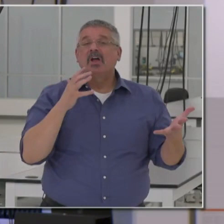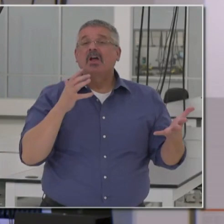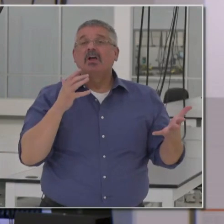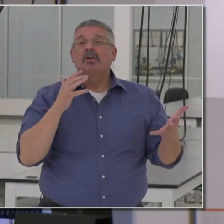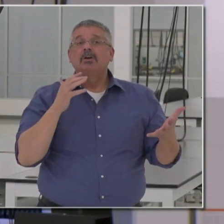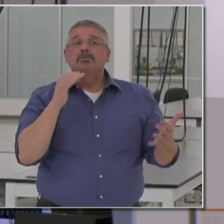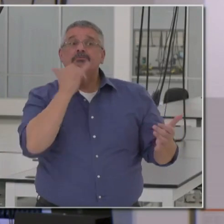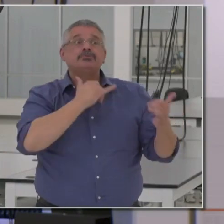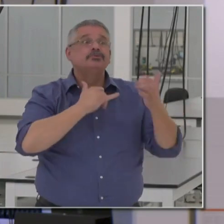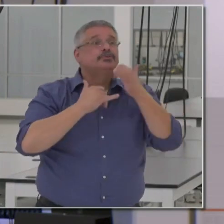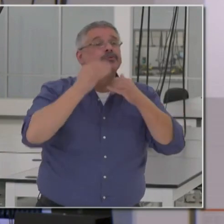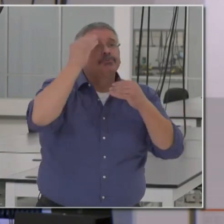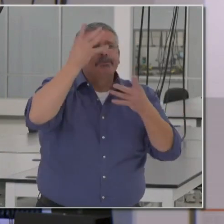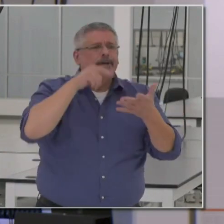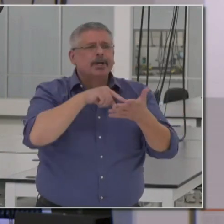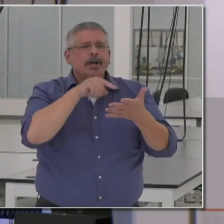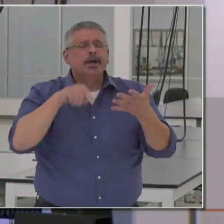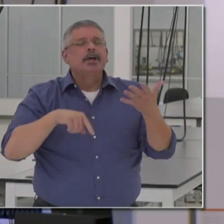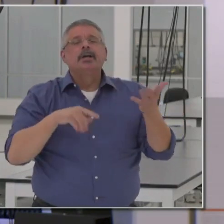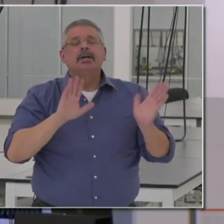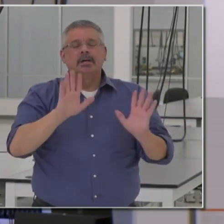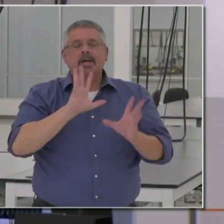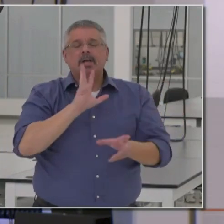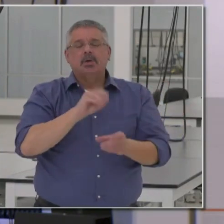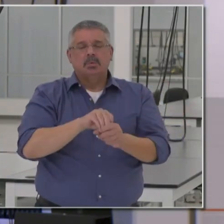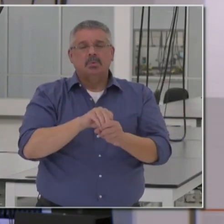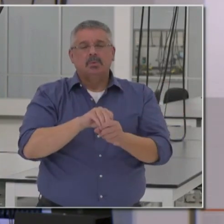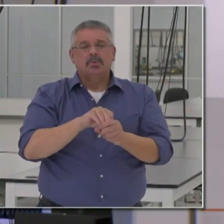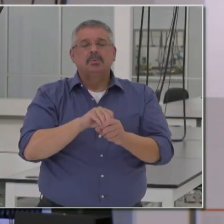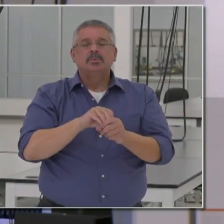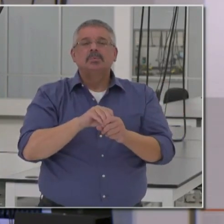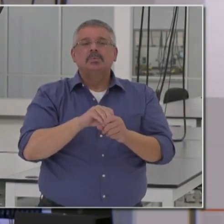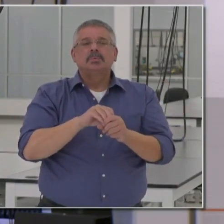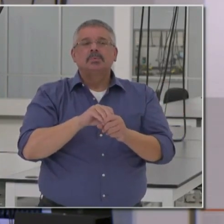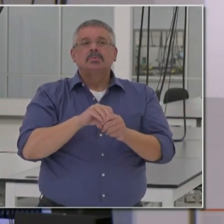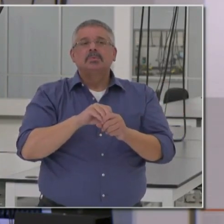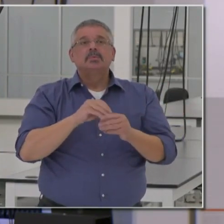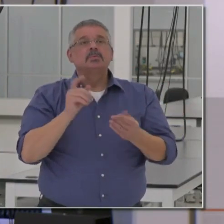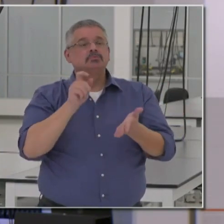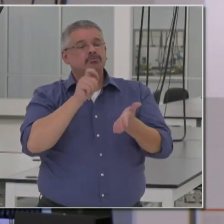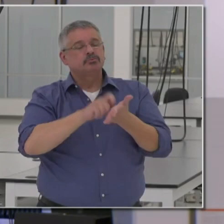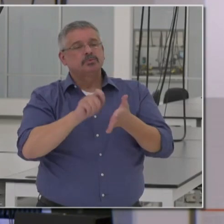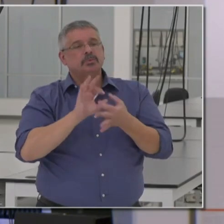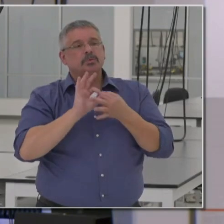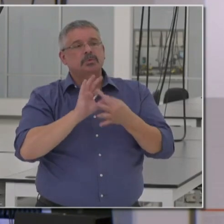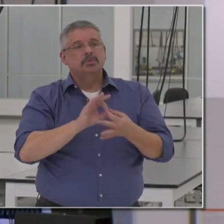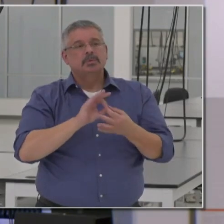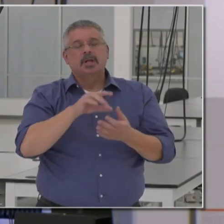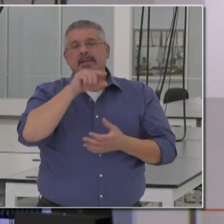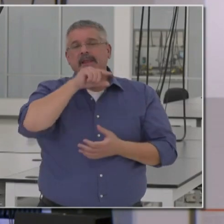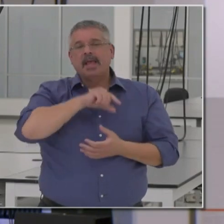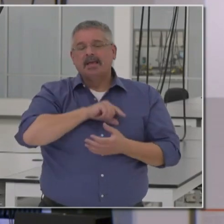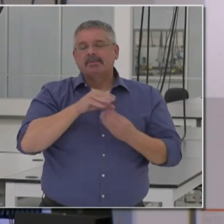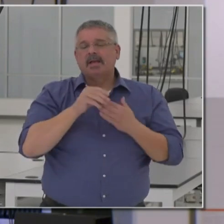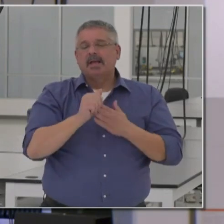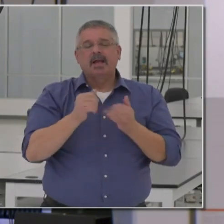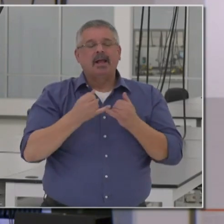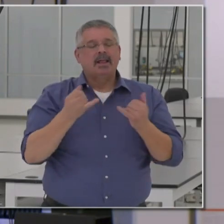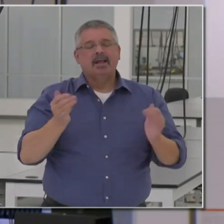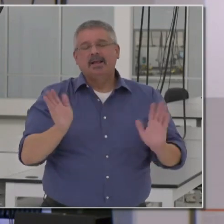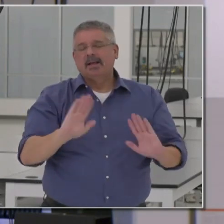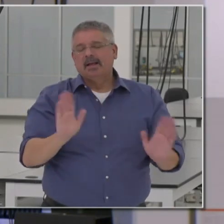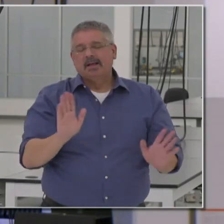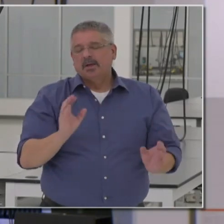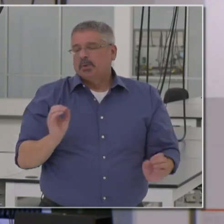in that space. And that includes the number of outlets that have written about our Thanksgiving guidelines that simply